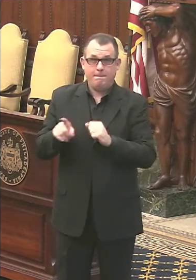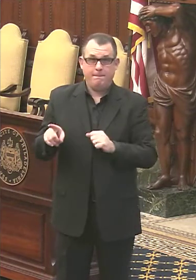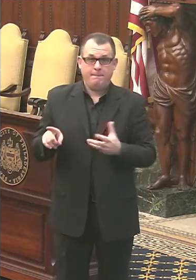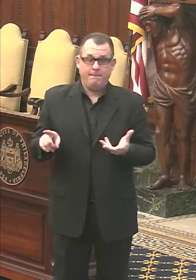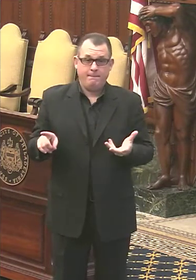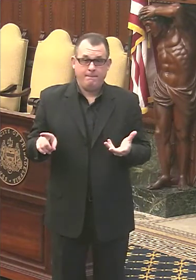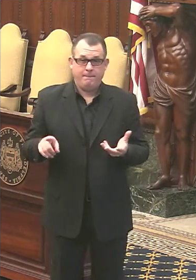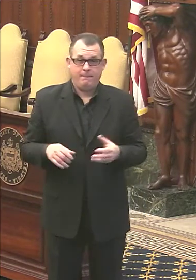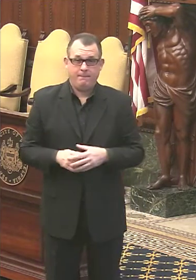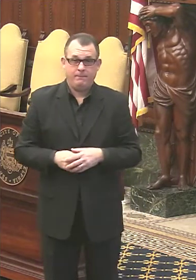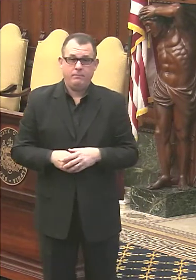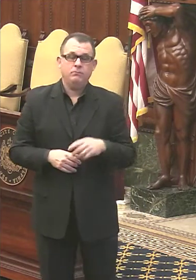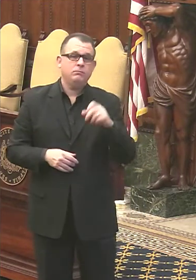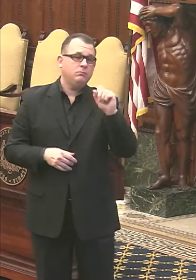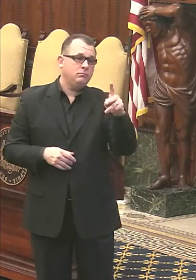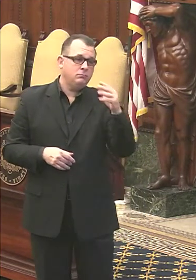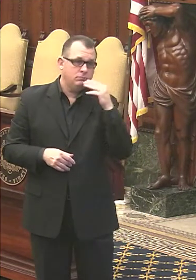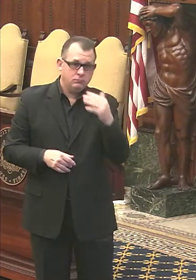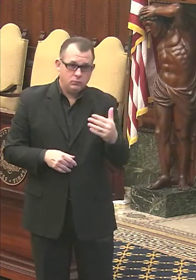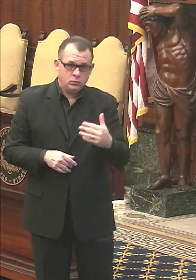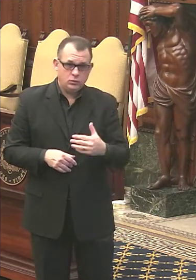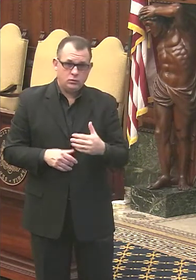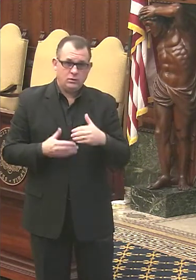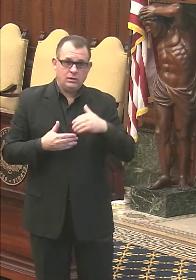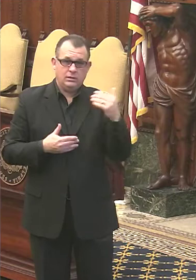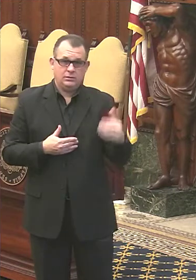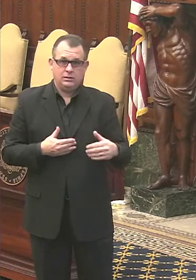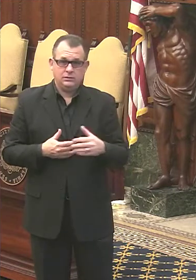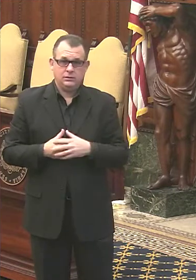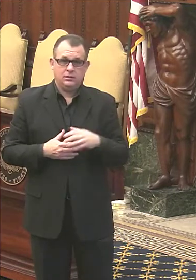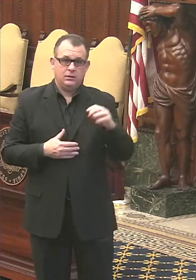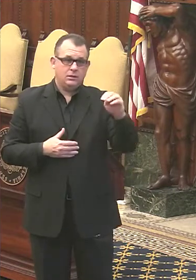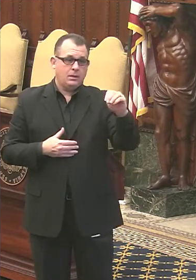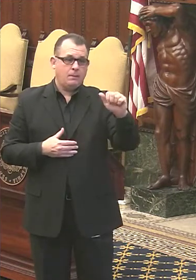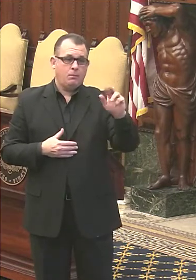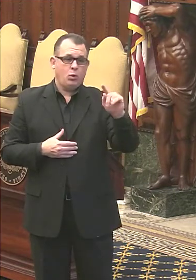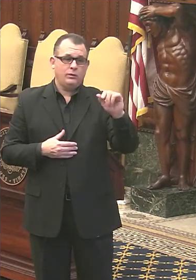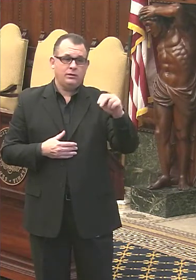All right. Thank you, Johan. Let's go to Martin Pratt of Philly YBN.